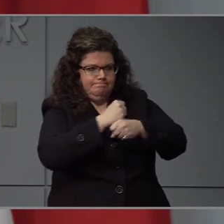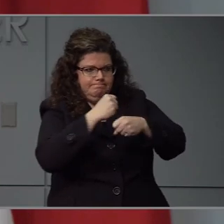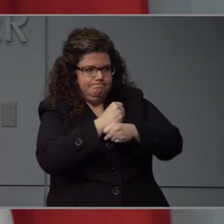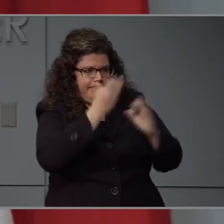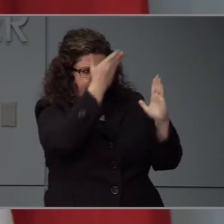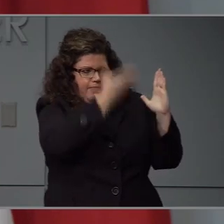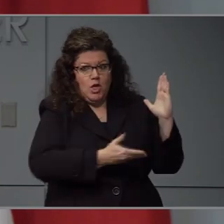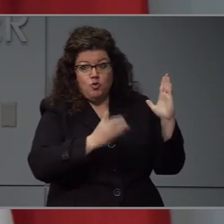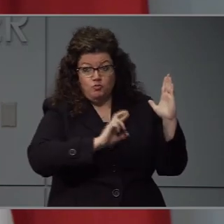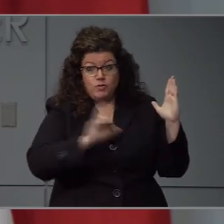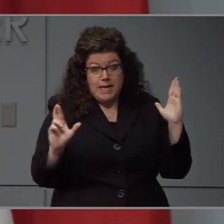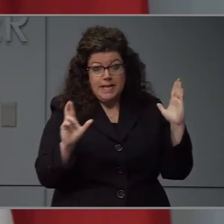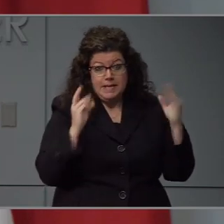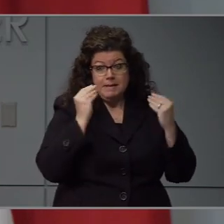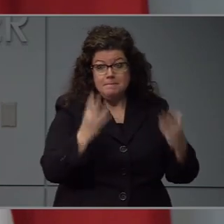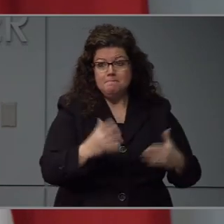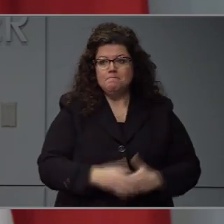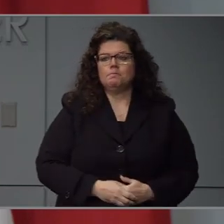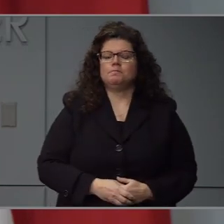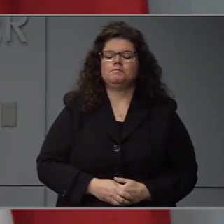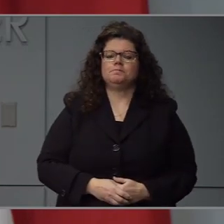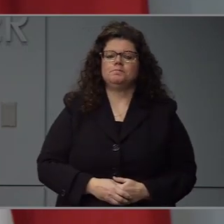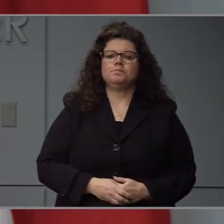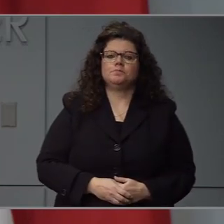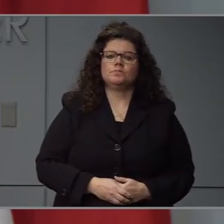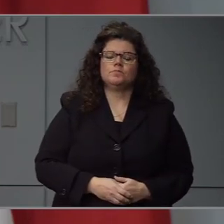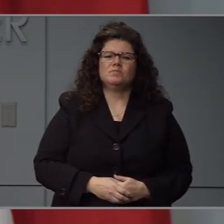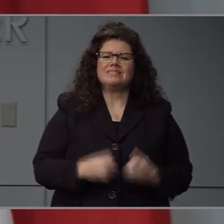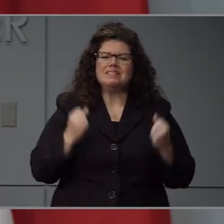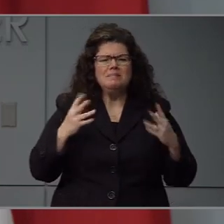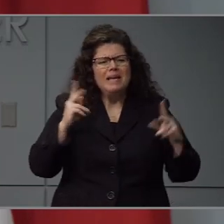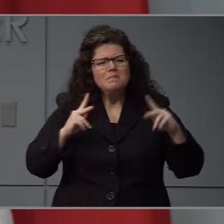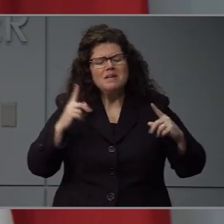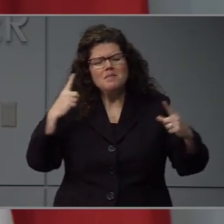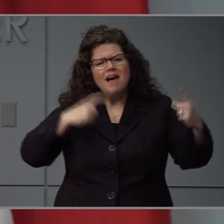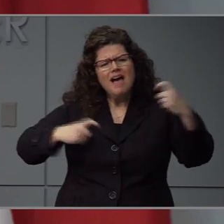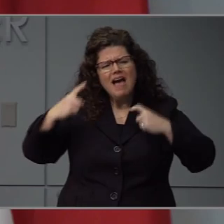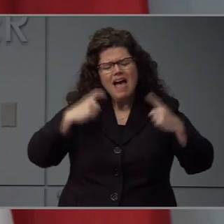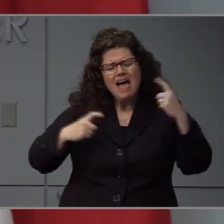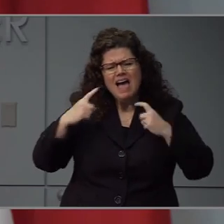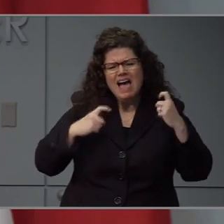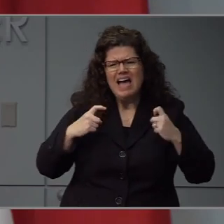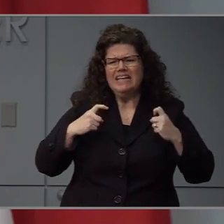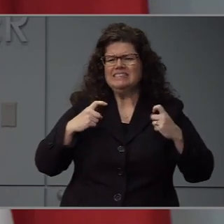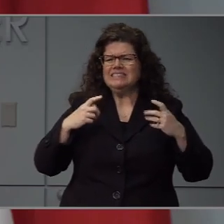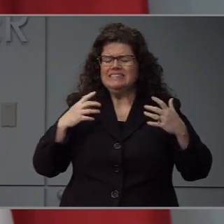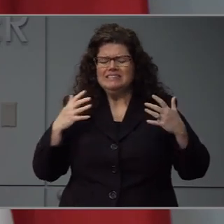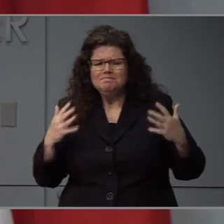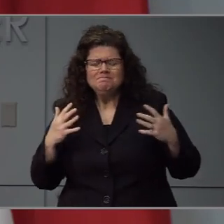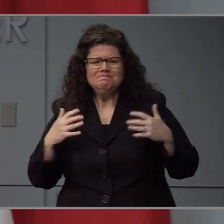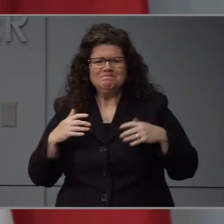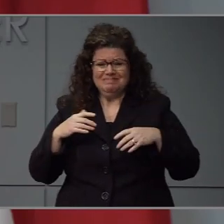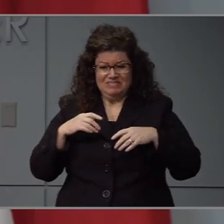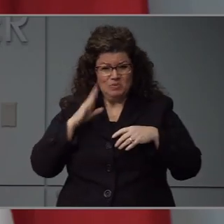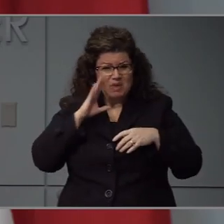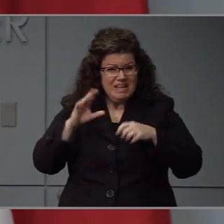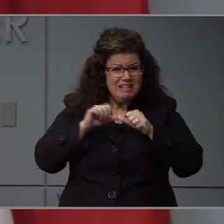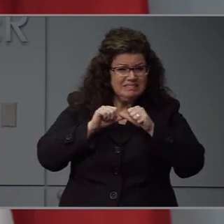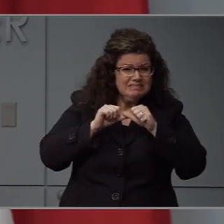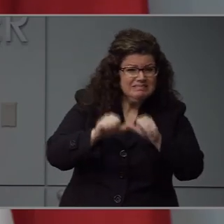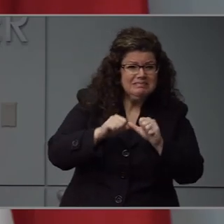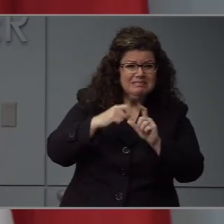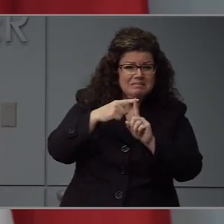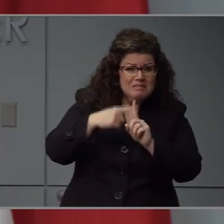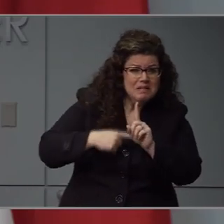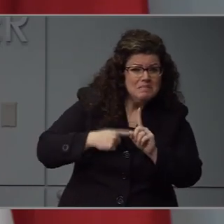So I know I've been getting a lot of questions from folks. Everyone wants to know how long is this going